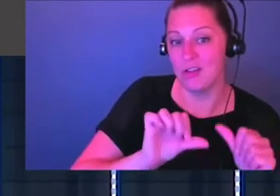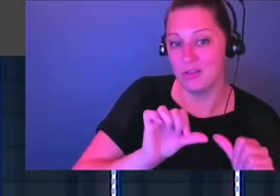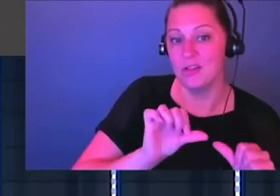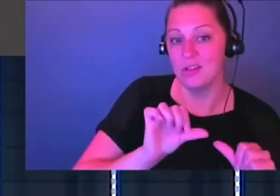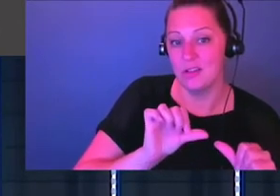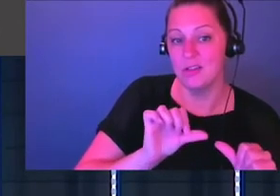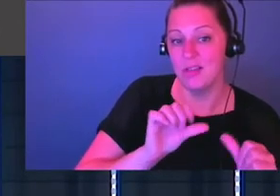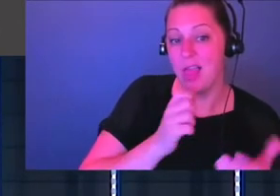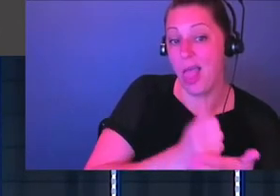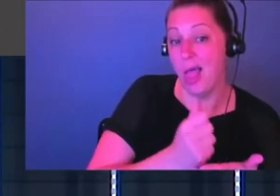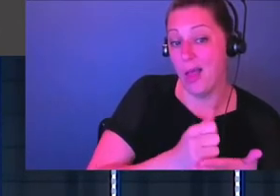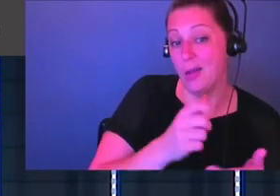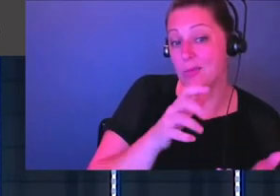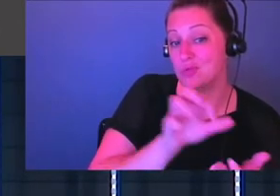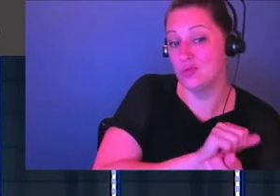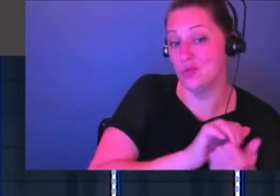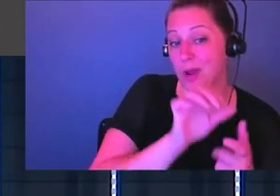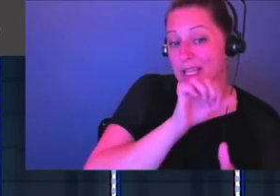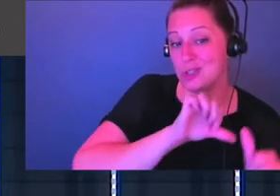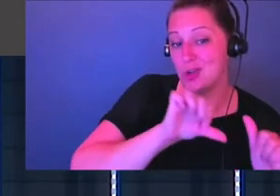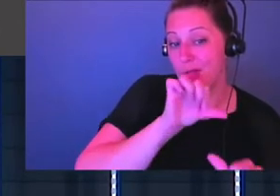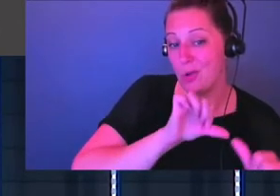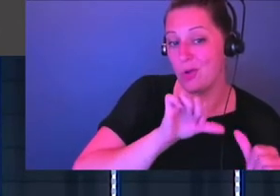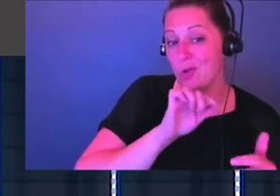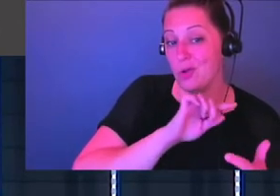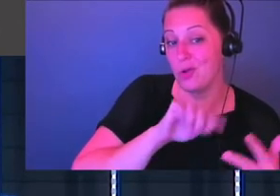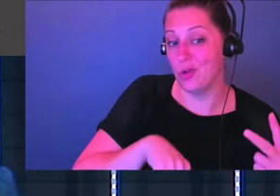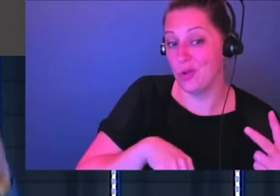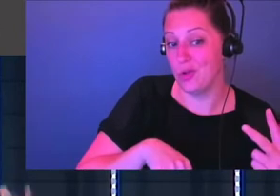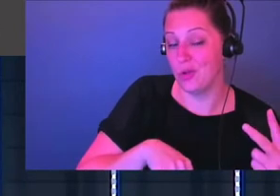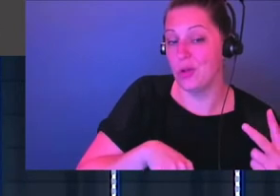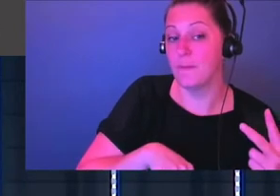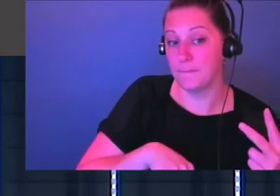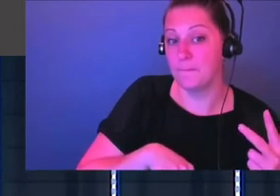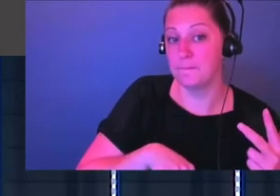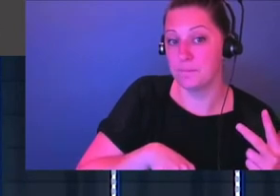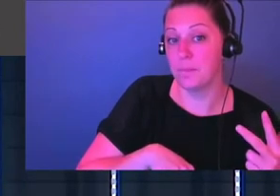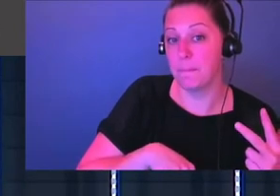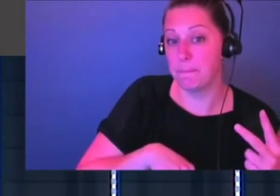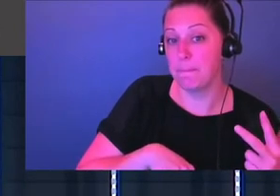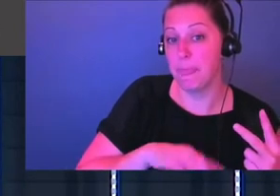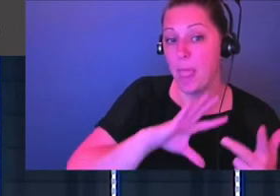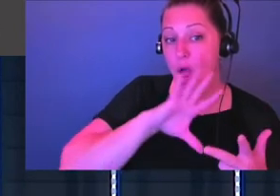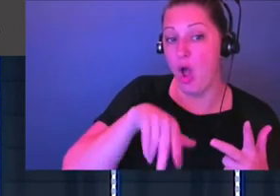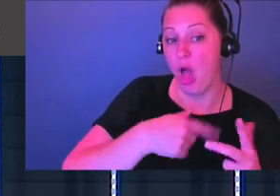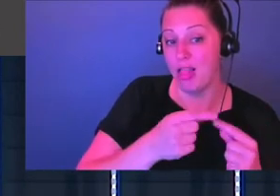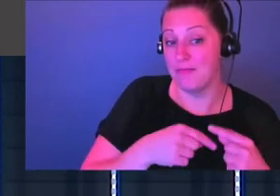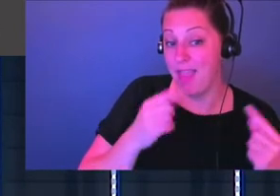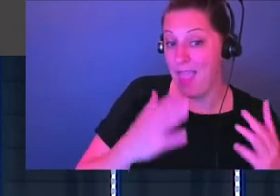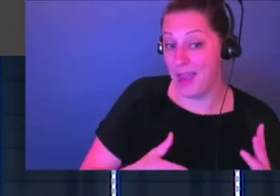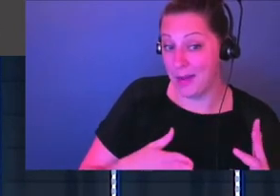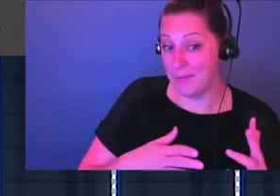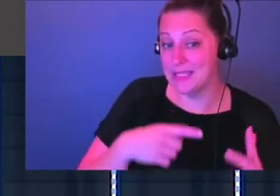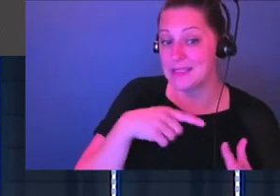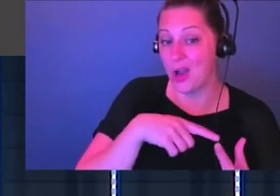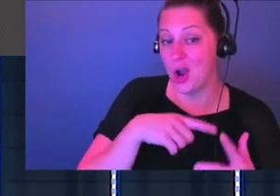destroy one another. So all the enemies of Jehoshaphat and Judah and Jerusalem, they're there to fight